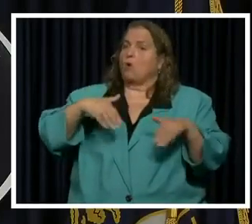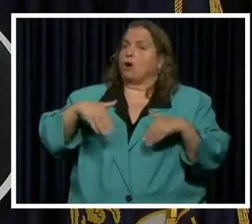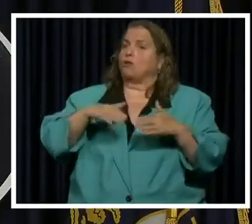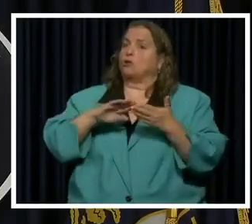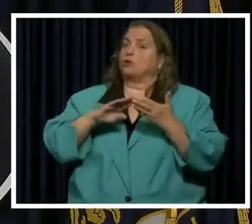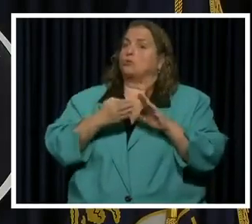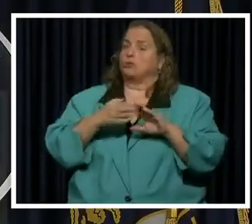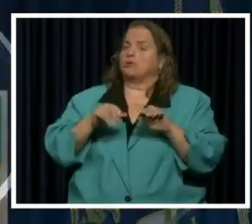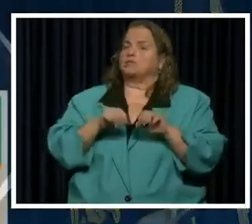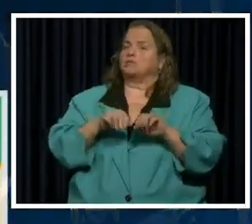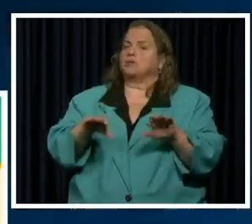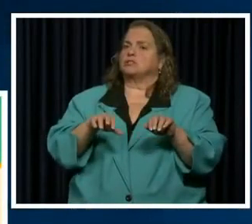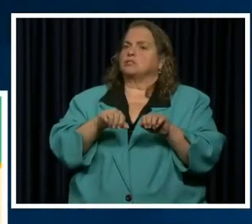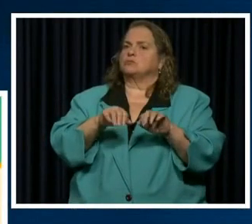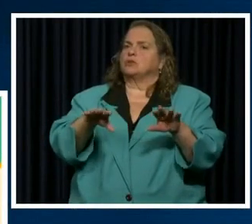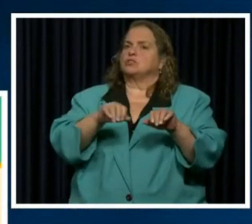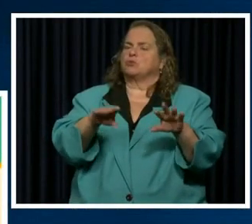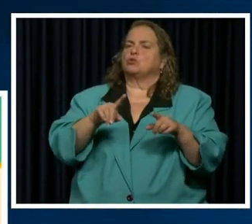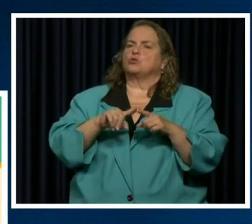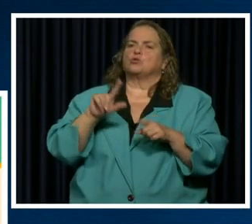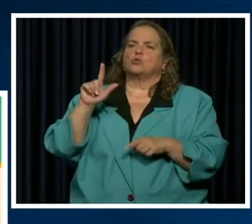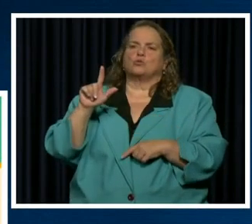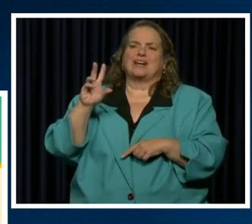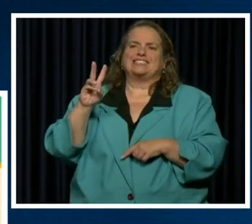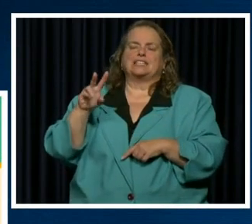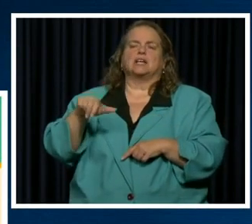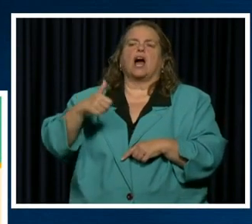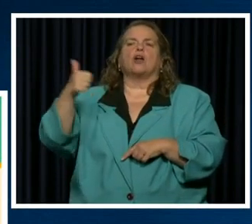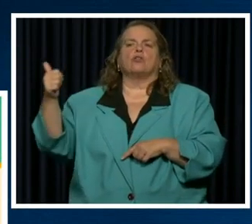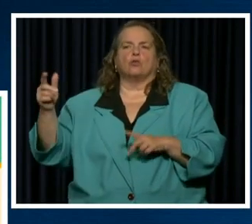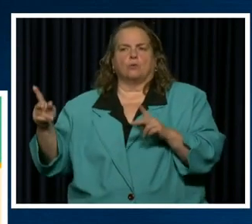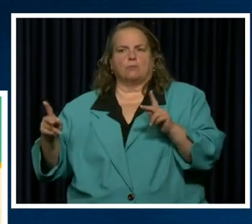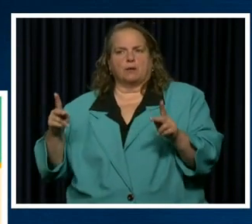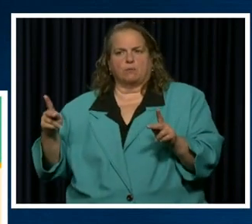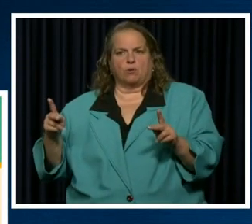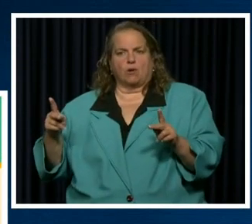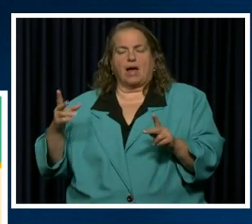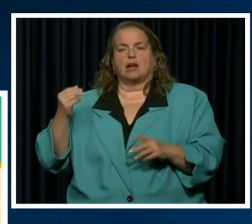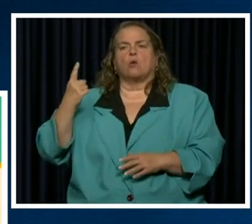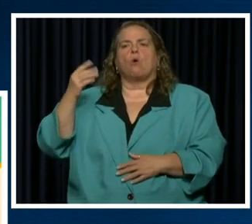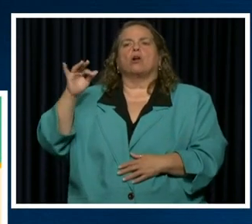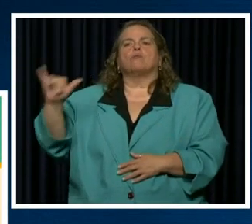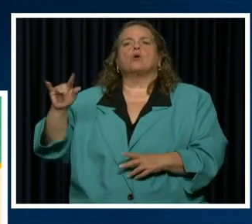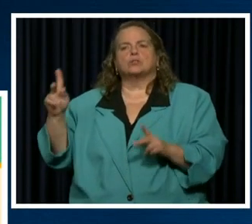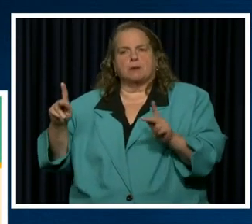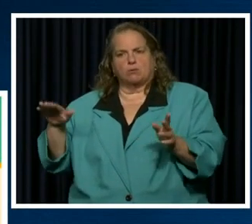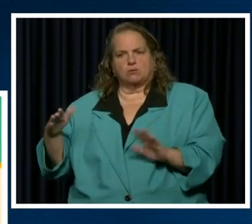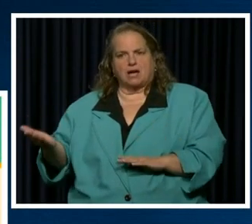they spread the infection to at least 26 additional people, and one of those people died.